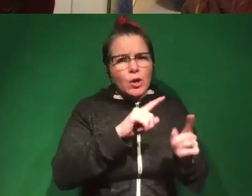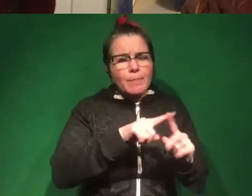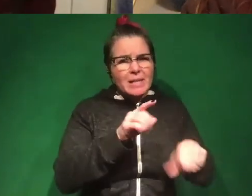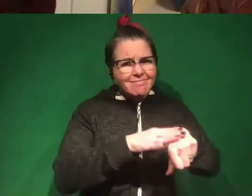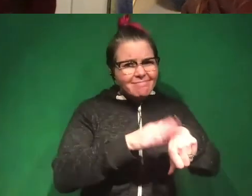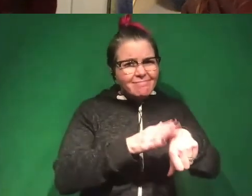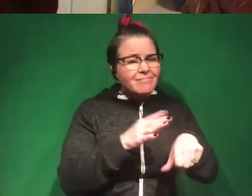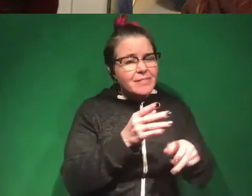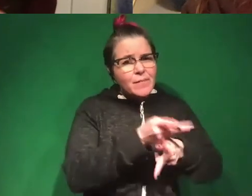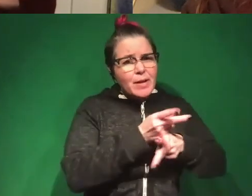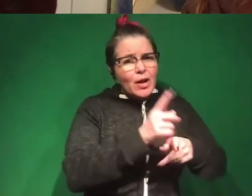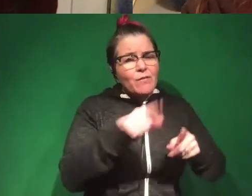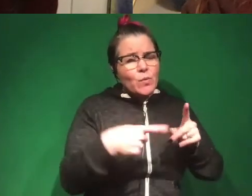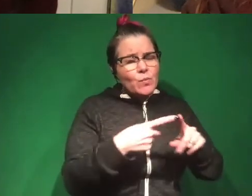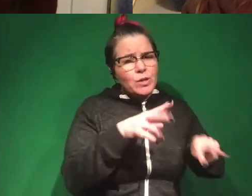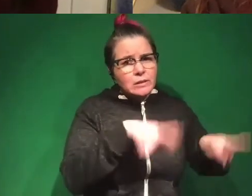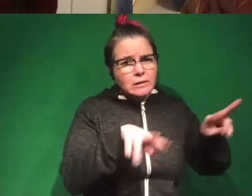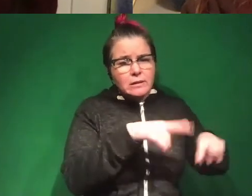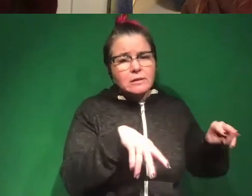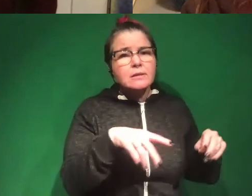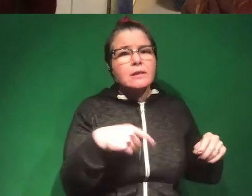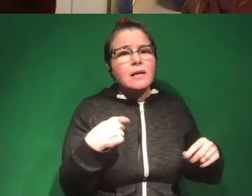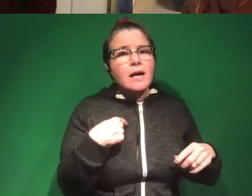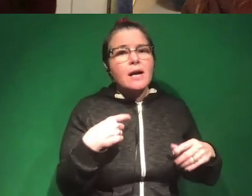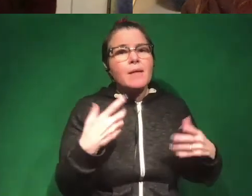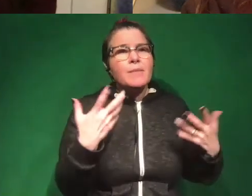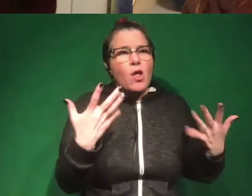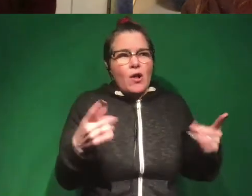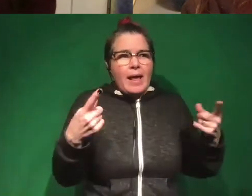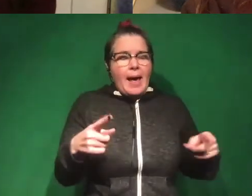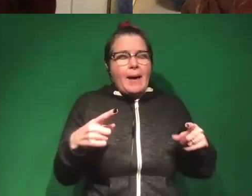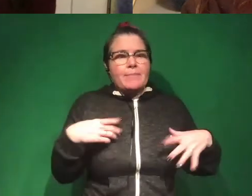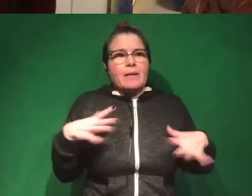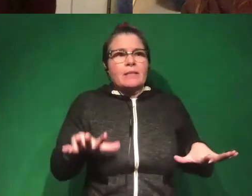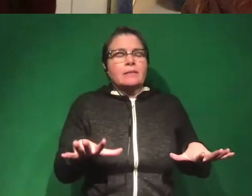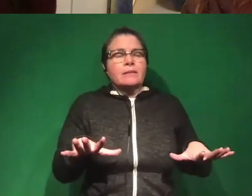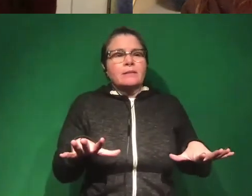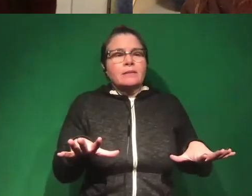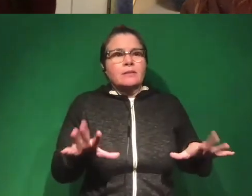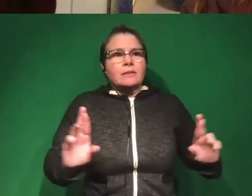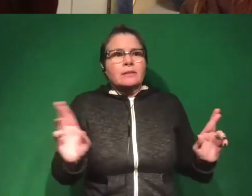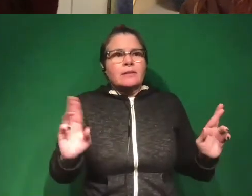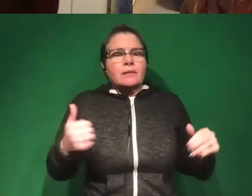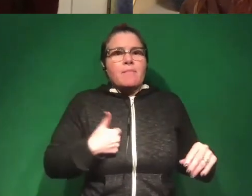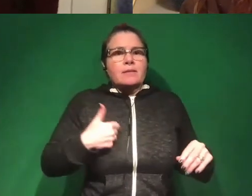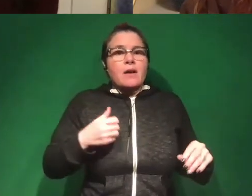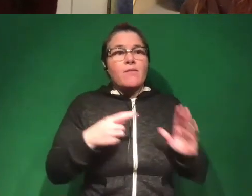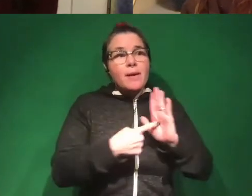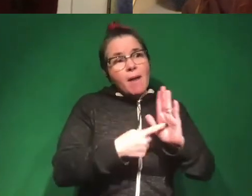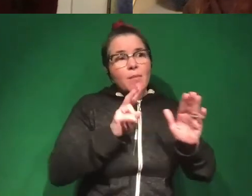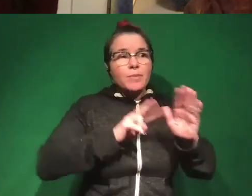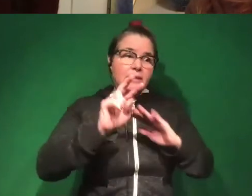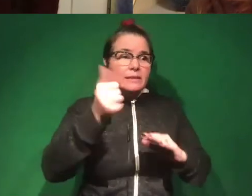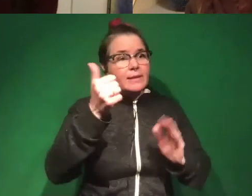humble when we look at it. And I'm just bracing myself. It's already happening, but I'm bracing myself for the, like, well, the models predicted 10